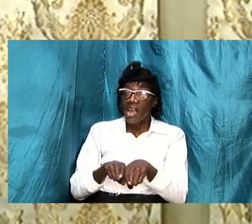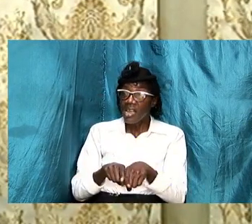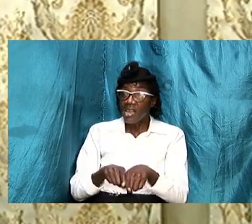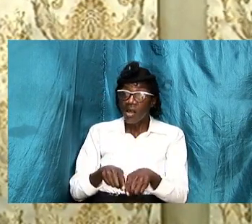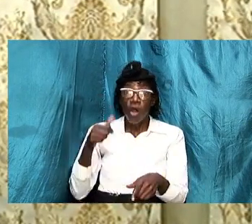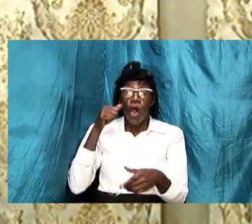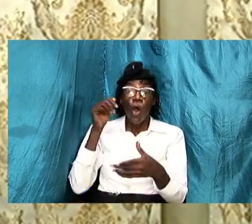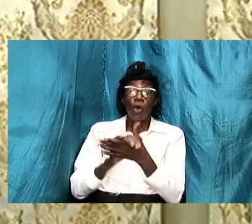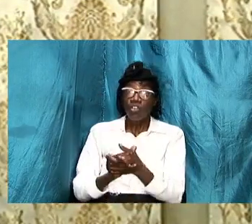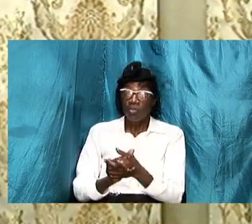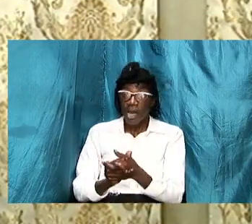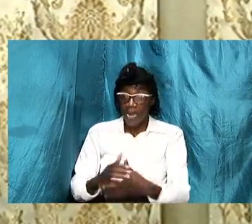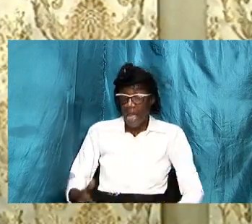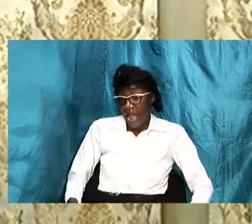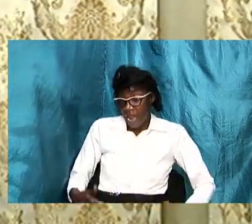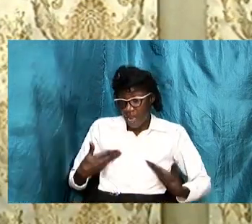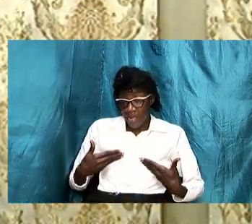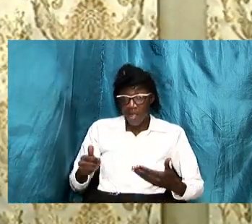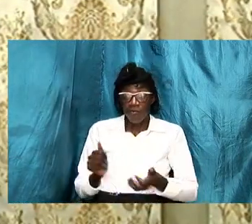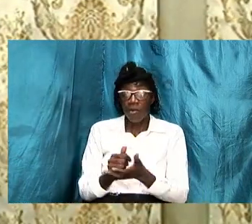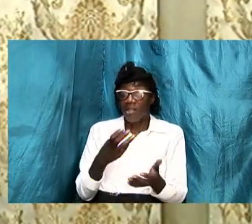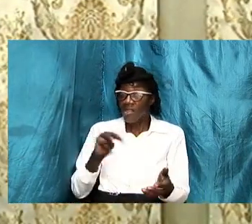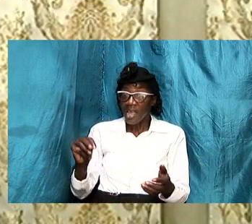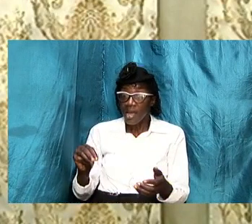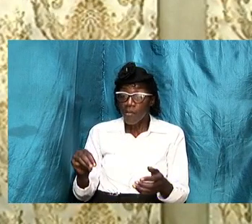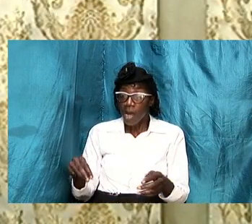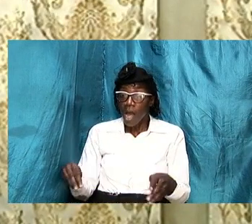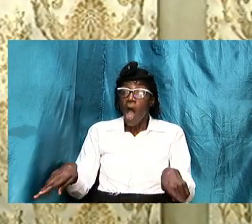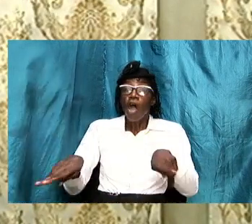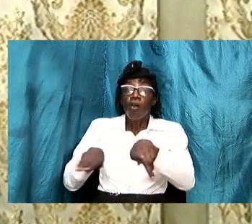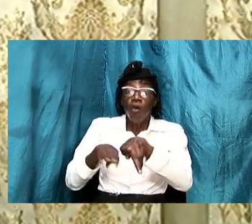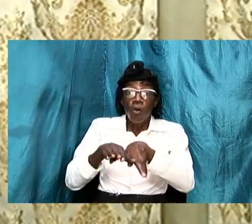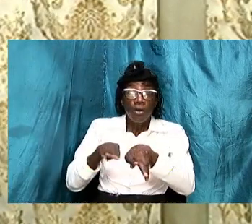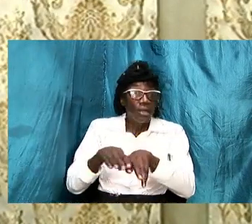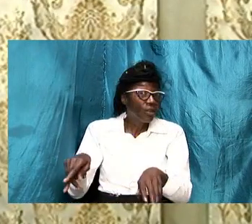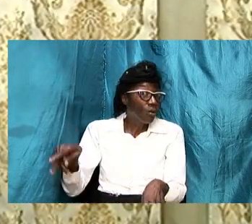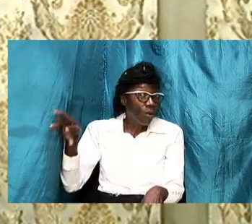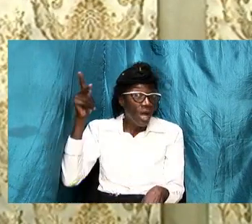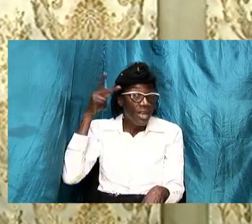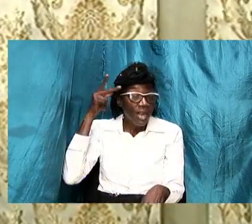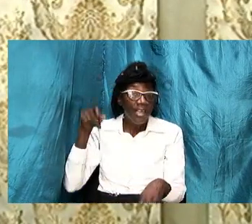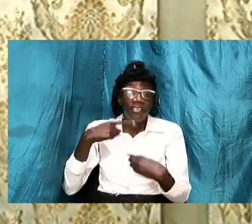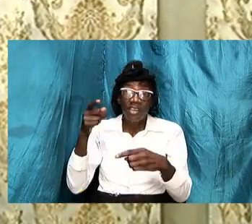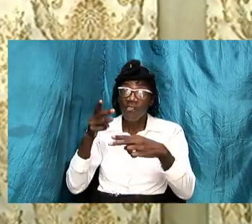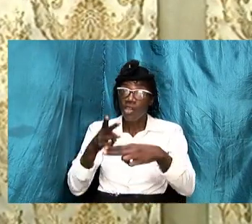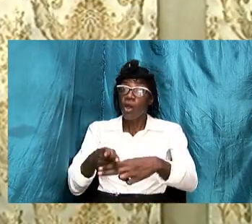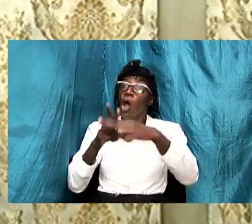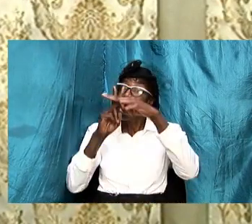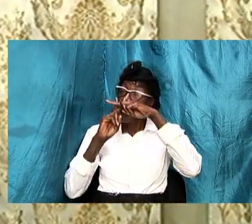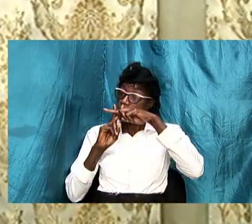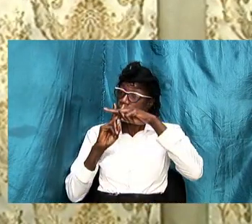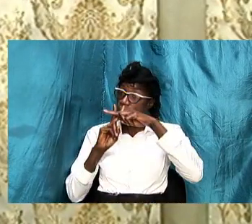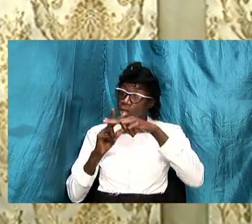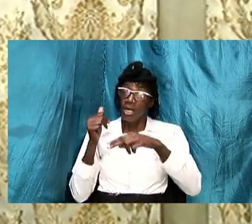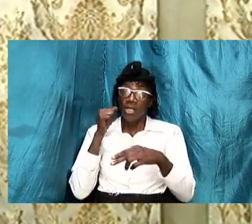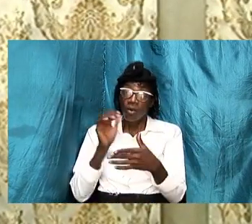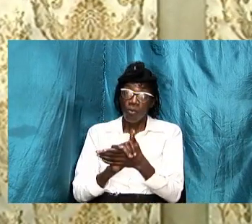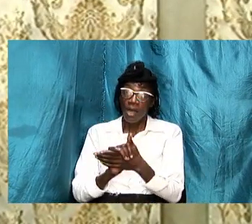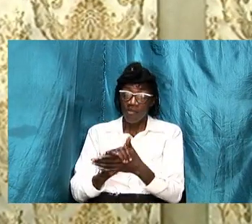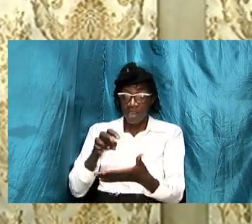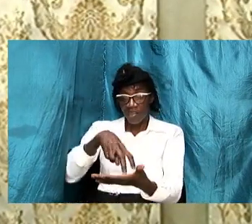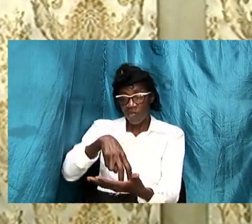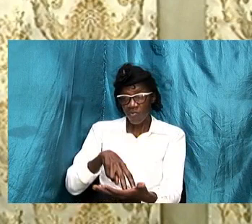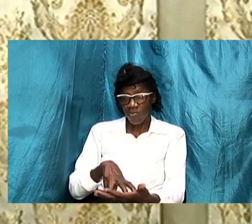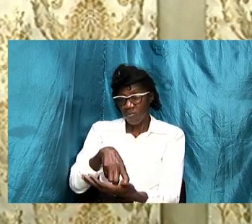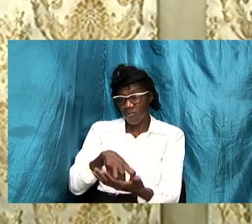them according to knowledge giving honor unto the wife as unto the weaker vessel and you know he